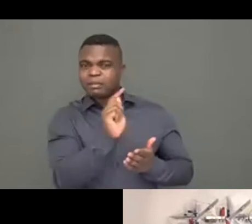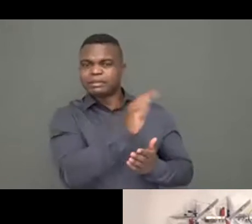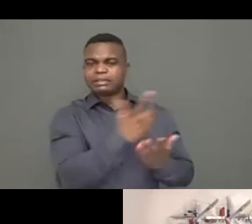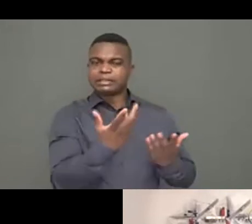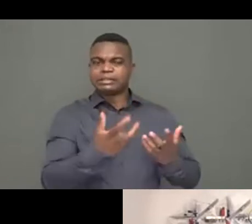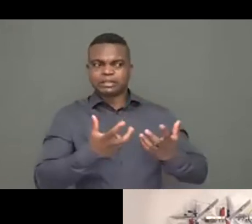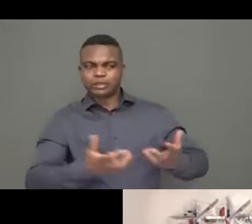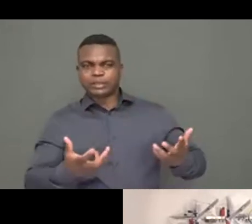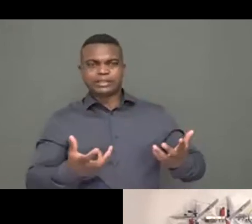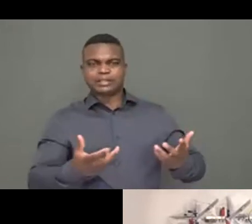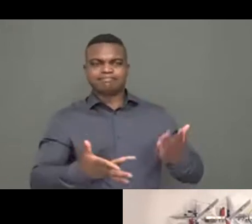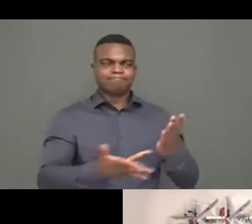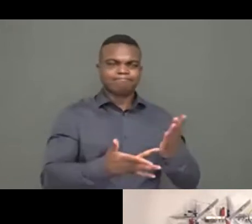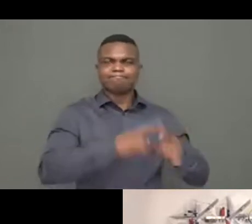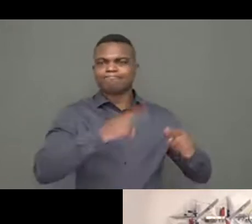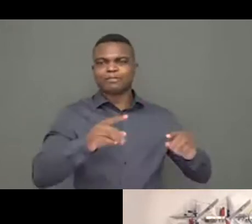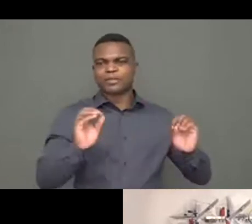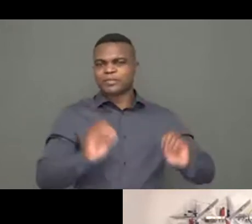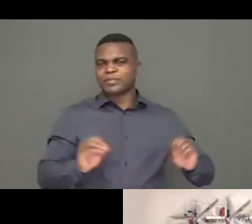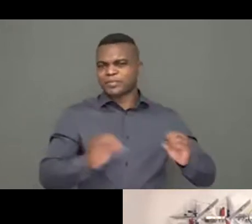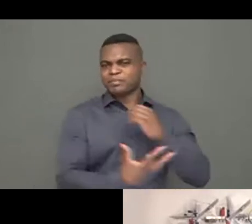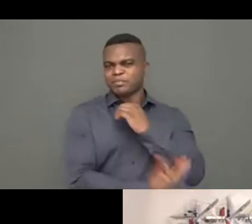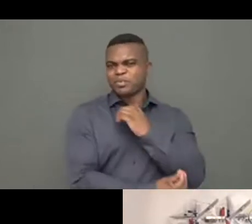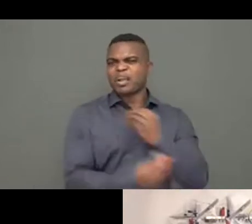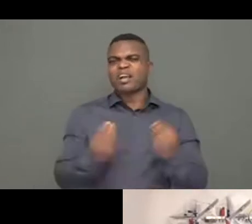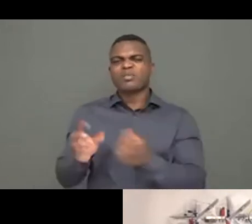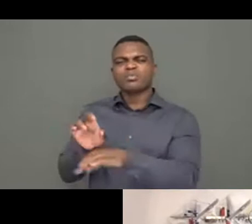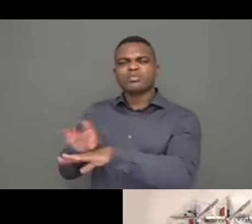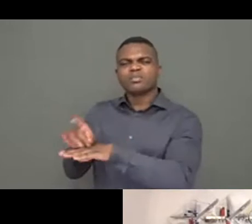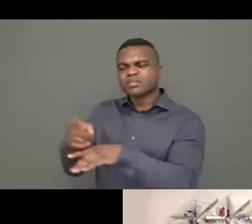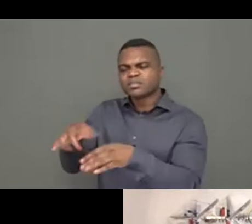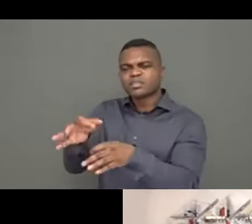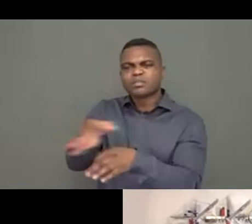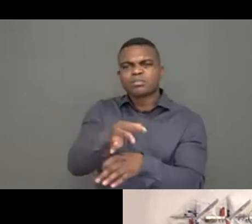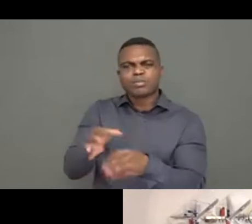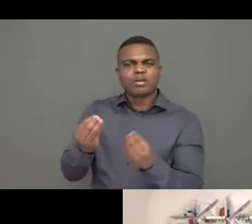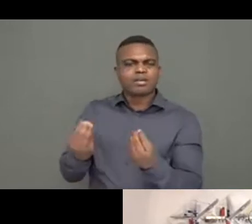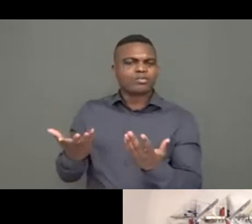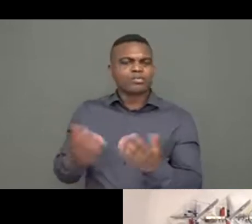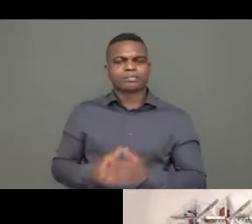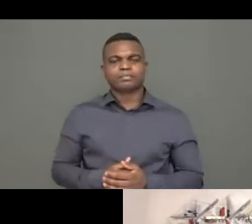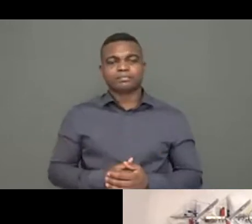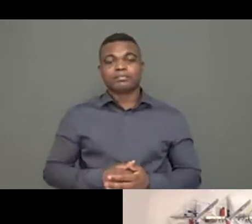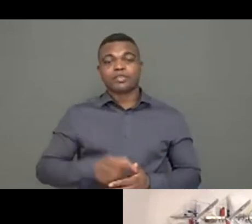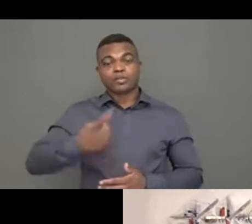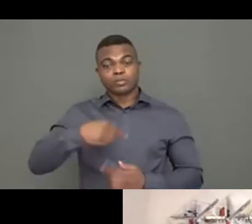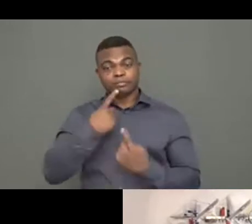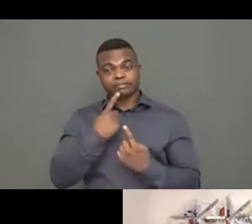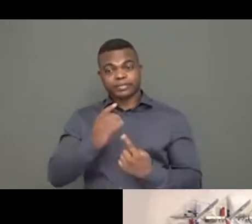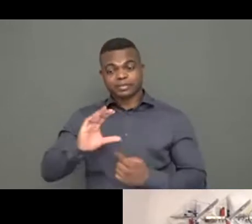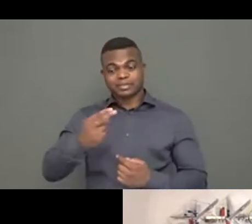small or big, who are working with people with vulnerability.